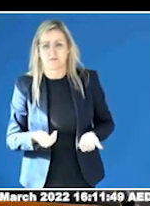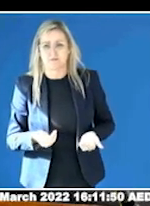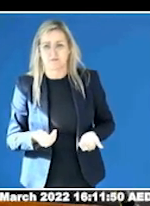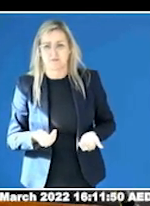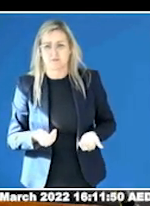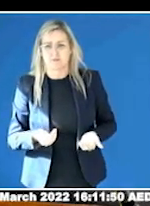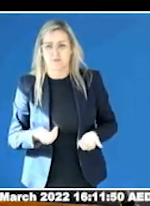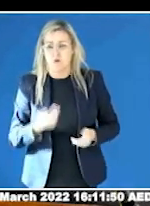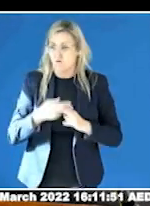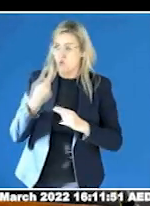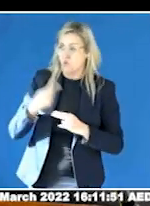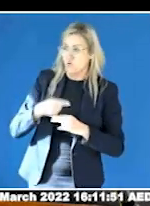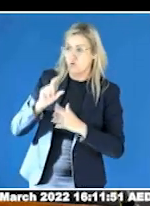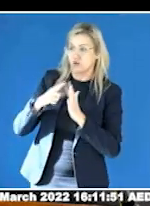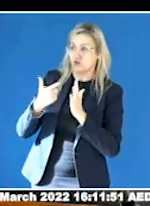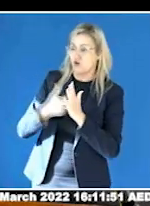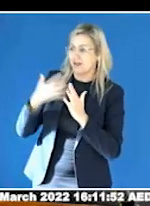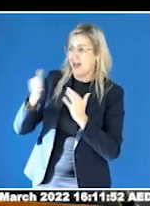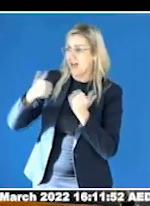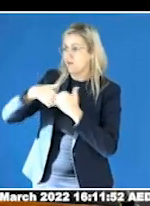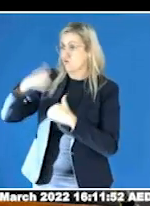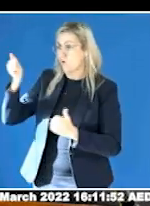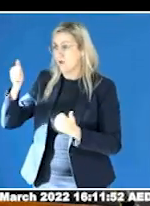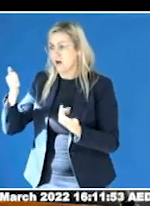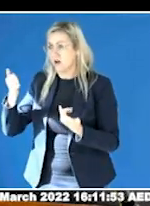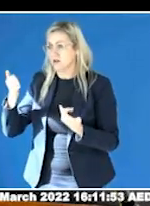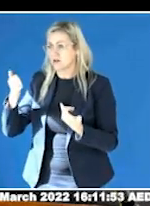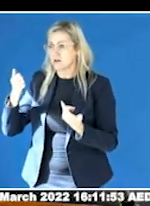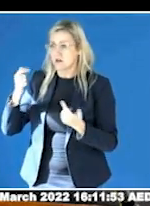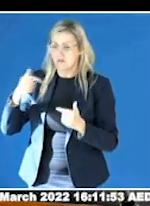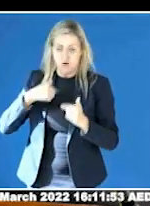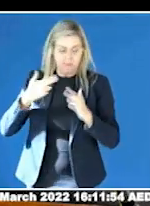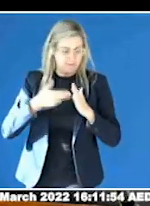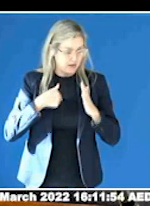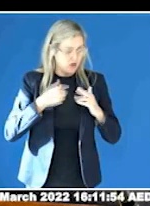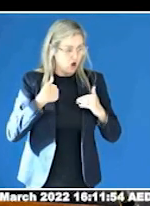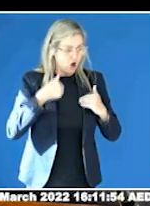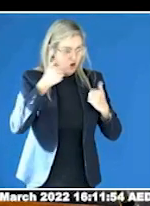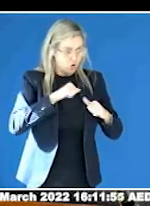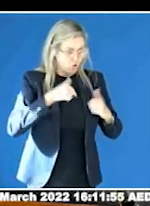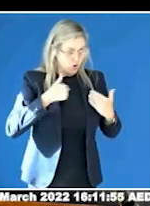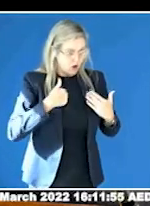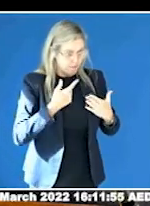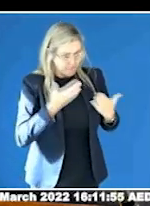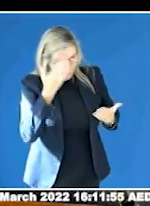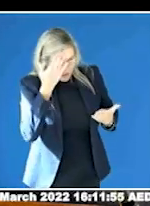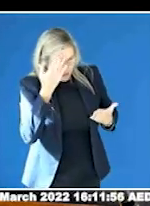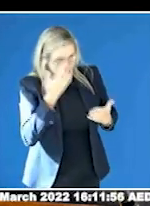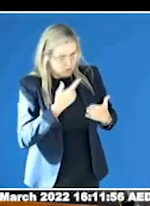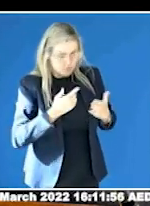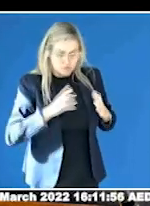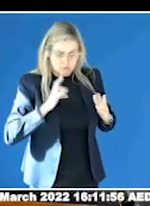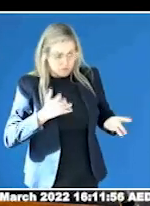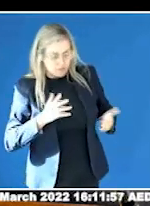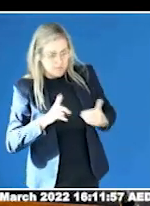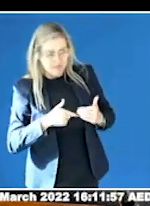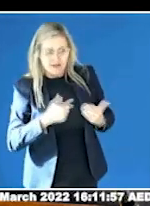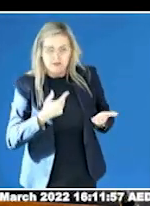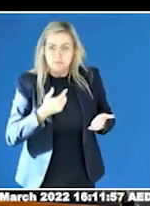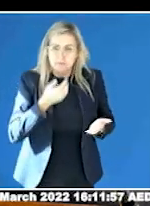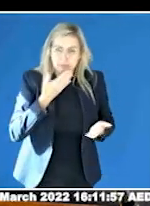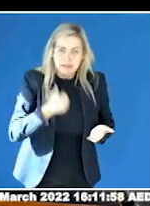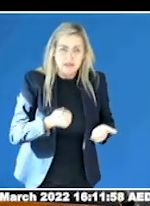by our society. But I'm still a person with rights, needs and dreams. Nikita Williams, ASD,